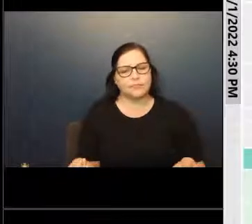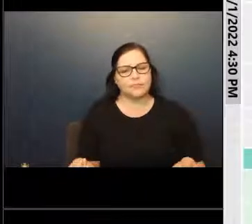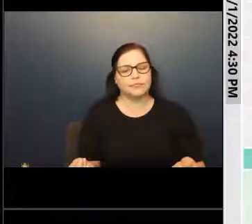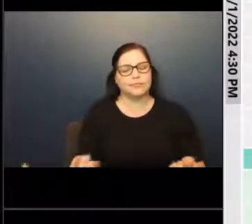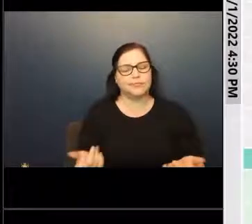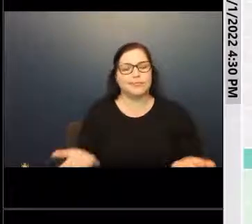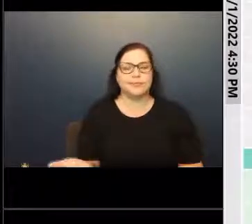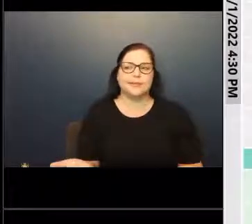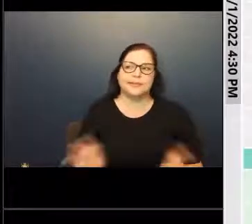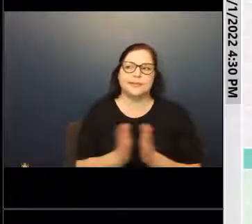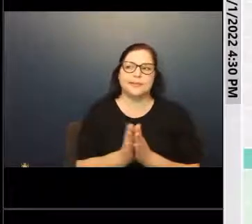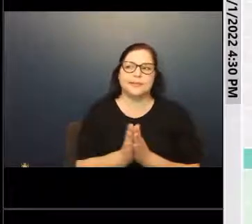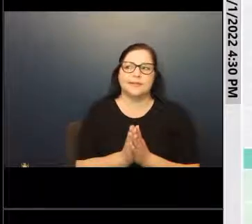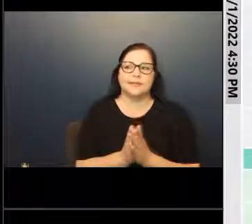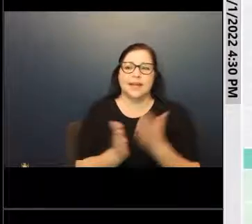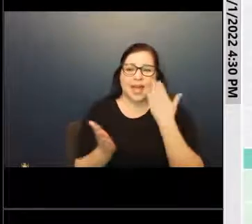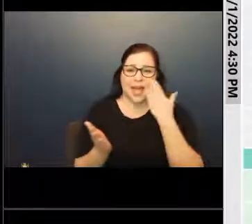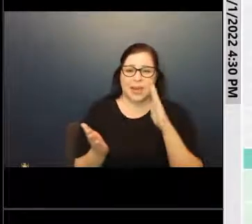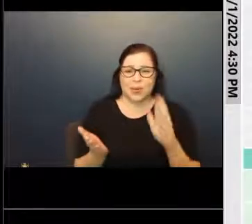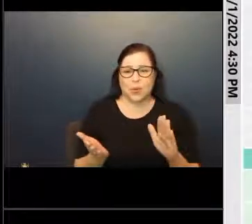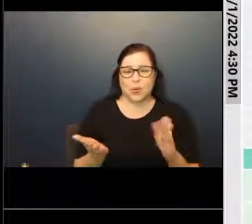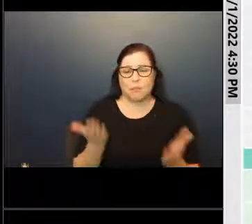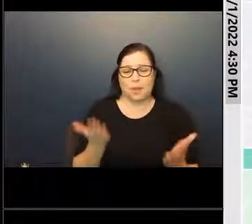other than, you know, revenue to the city.